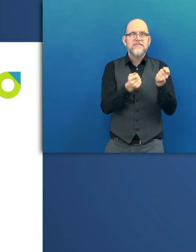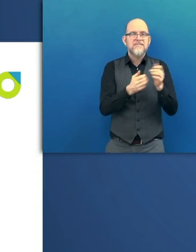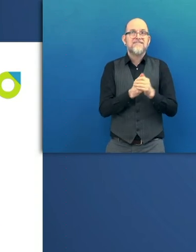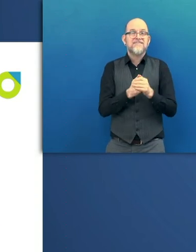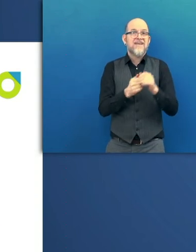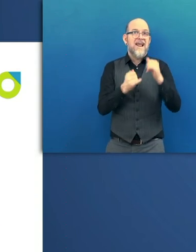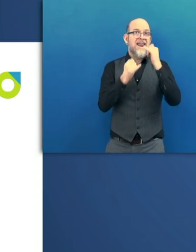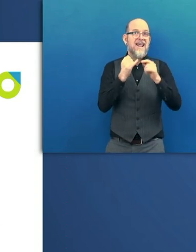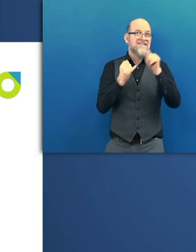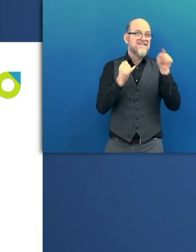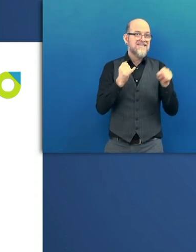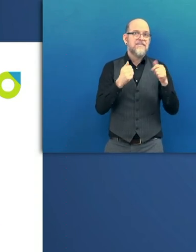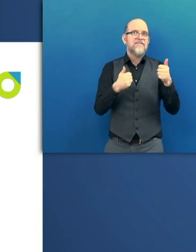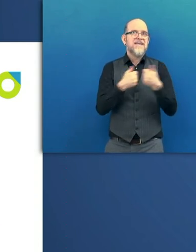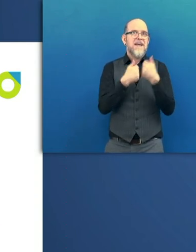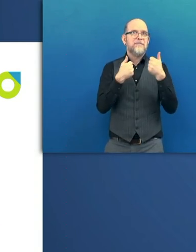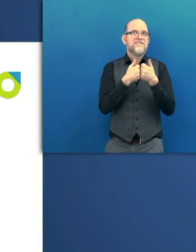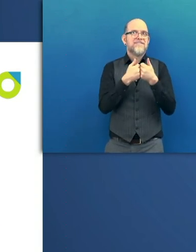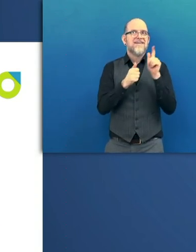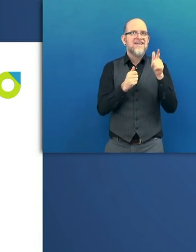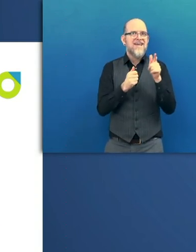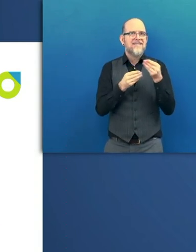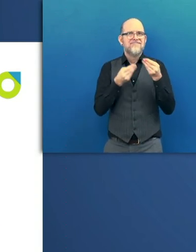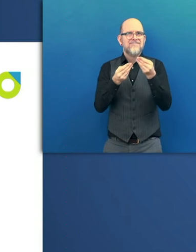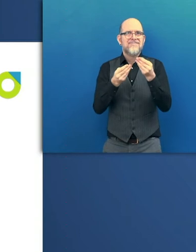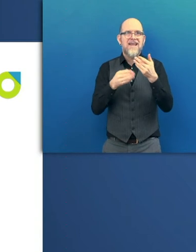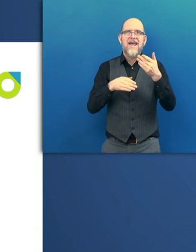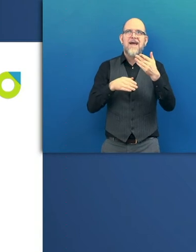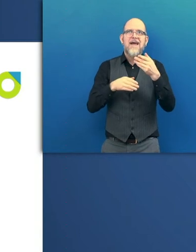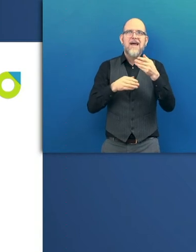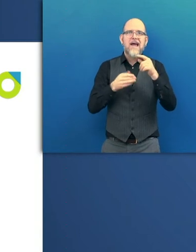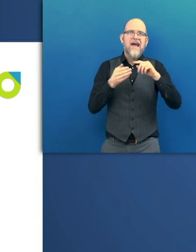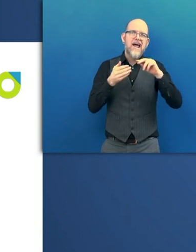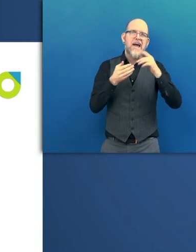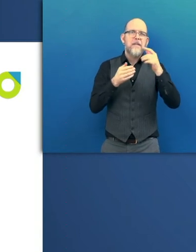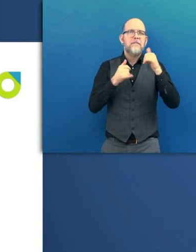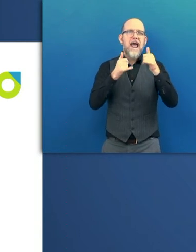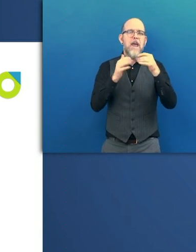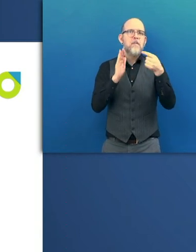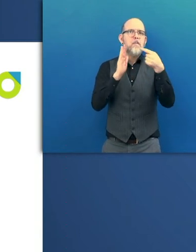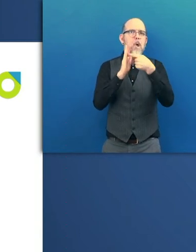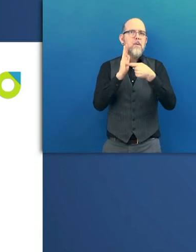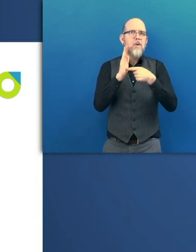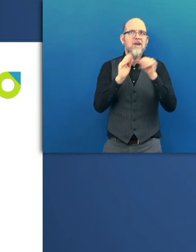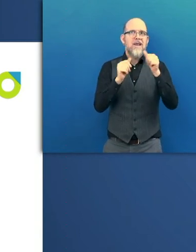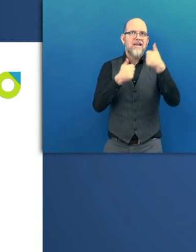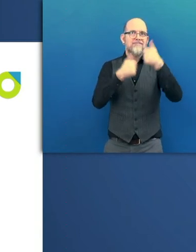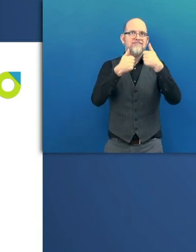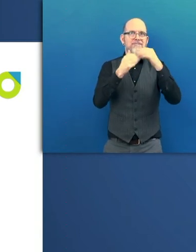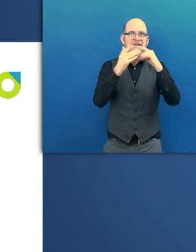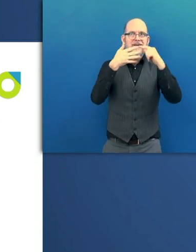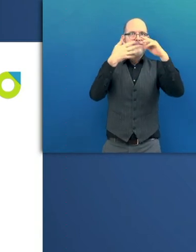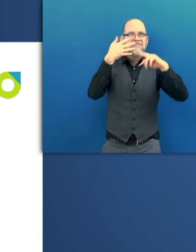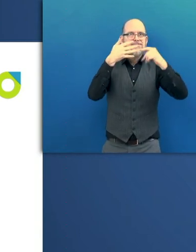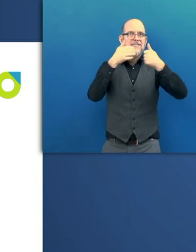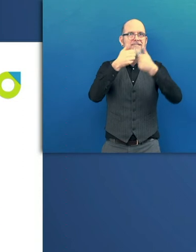system. So the possibility to dissect ranks or point systems and involve specifically our power users in new